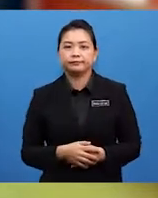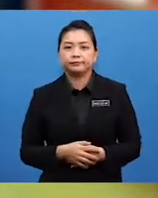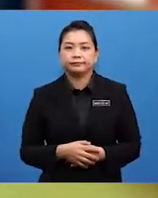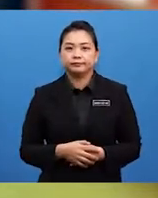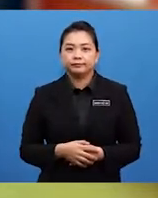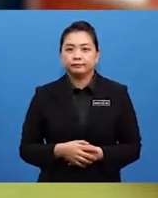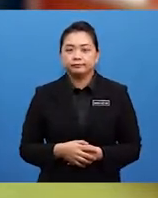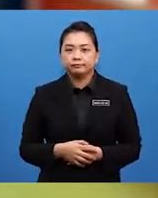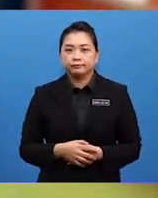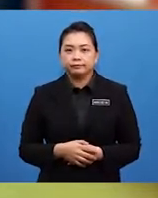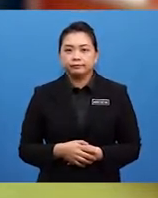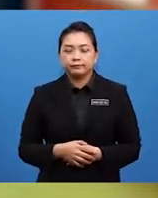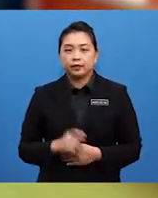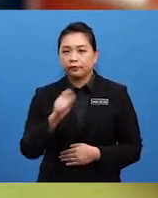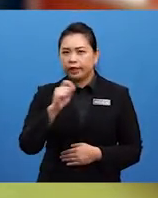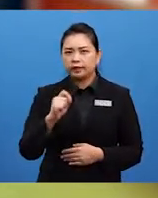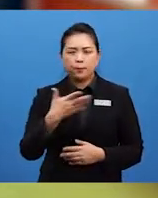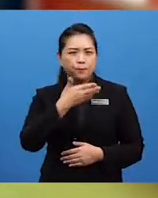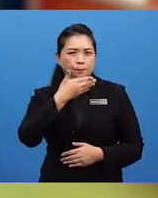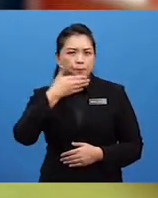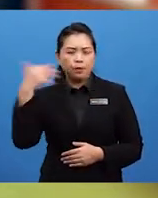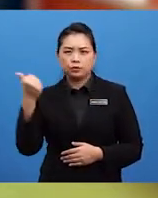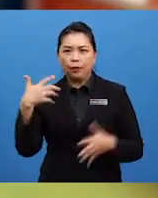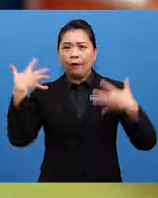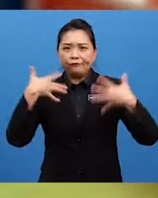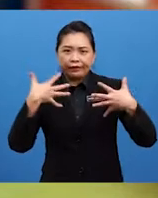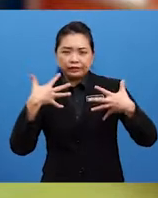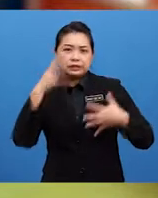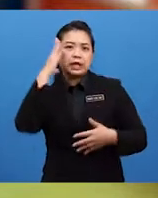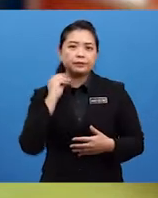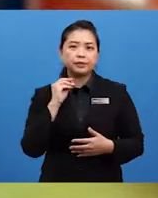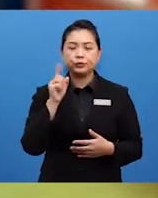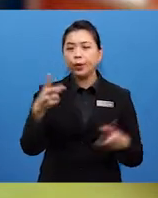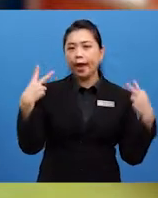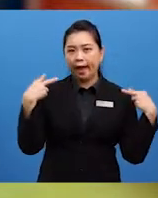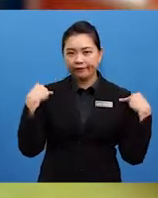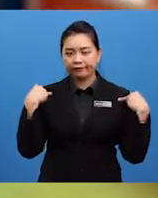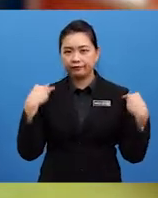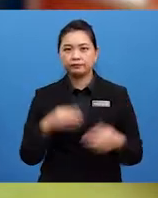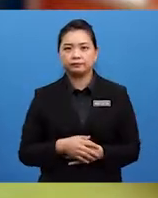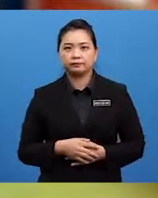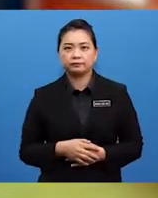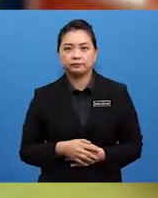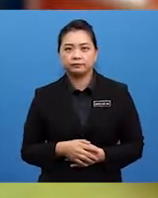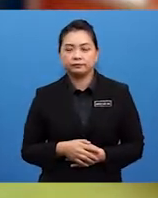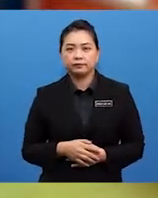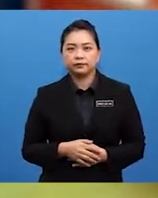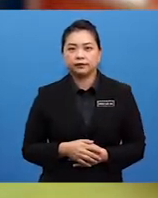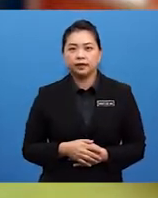it with this question. Write about the most frightening experience you have had.